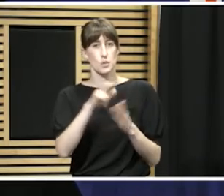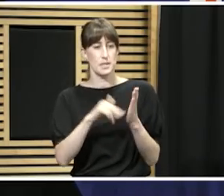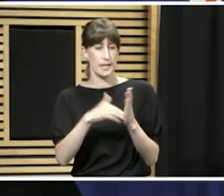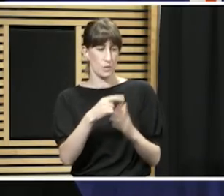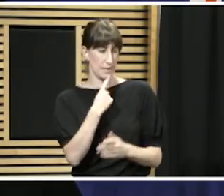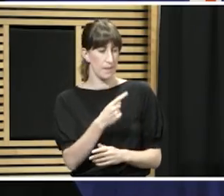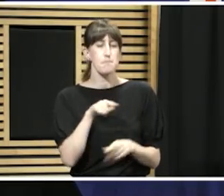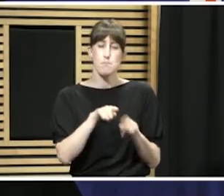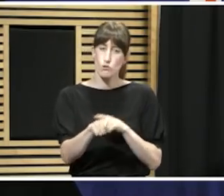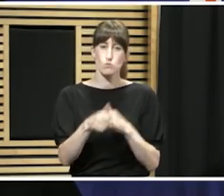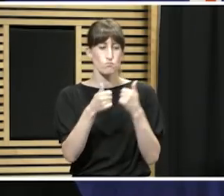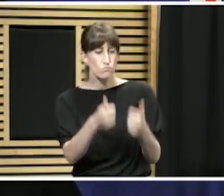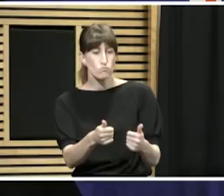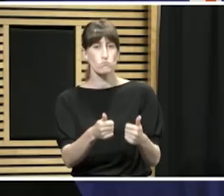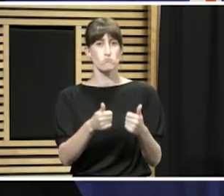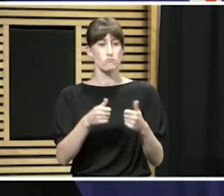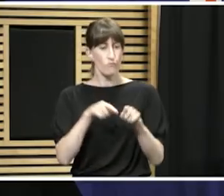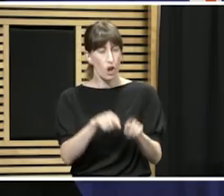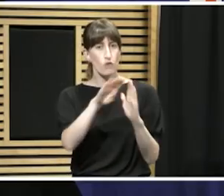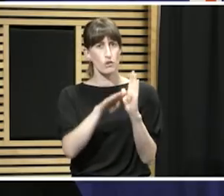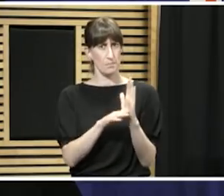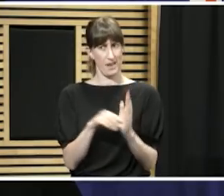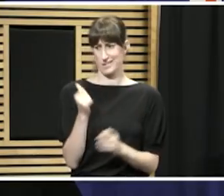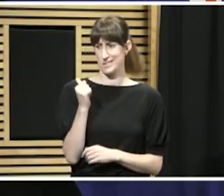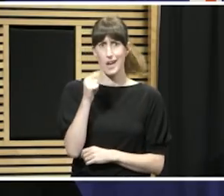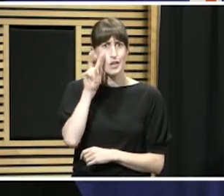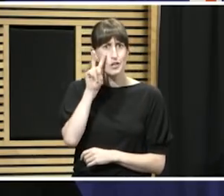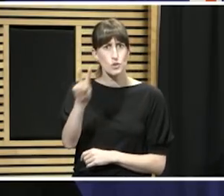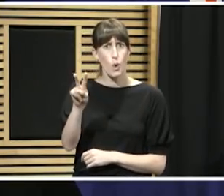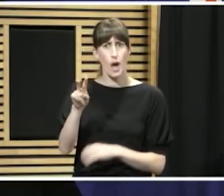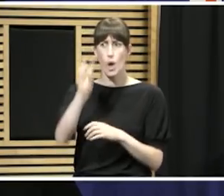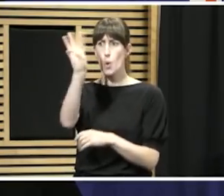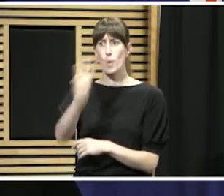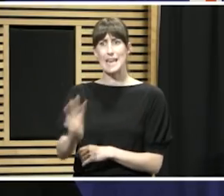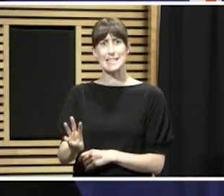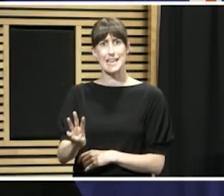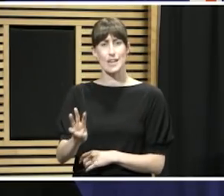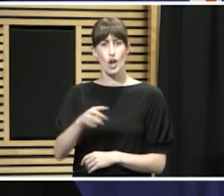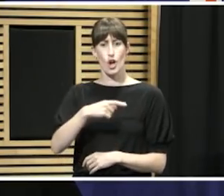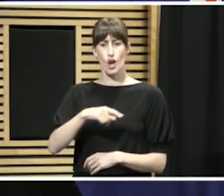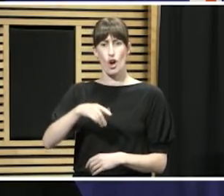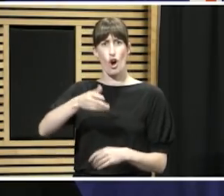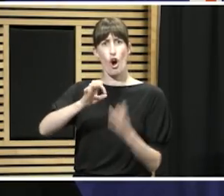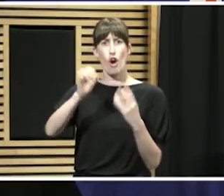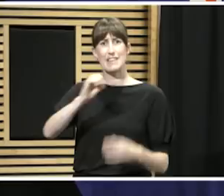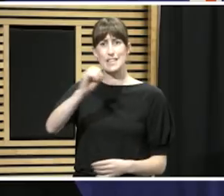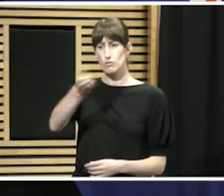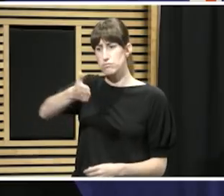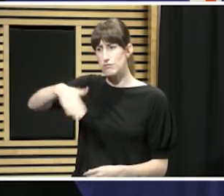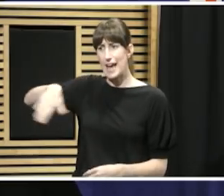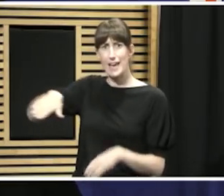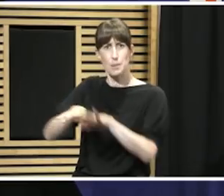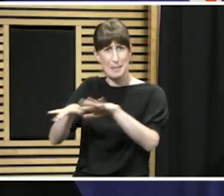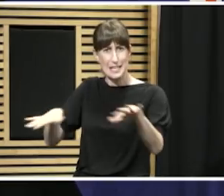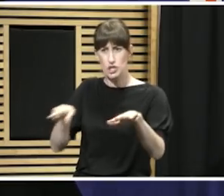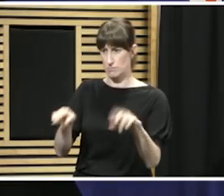like Oriental Parade yesterday, there were hundreds or not thousands of people still out there, probably all within the rules, just exercising and doing what they're allowed in their